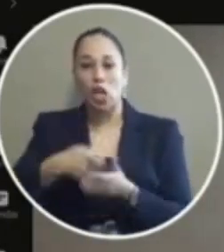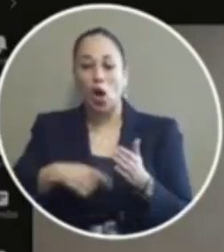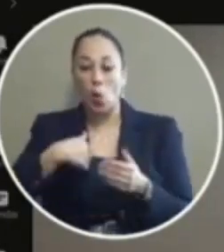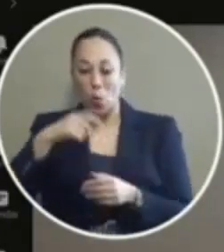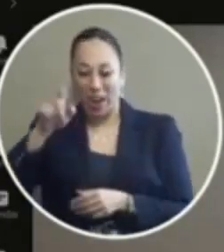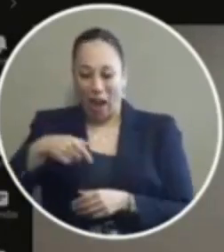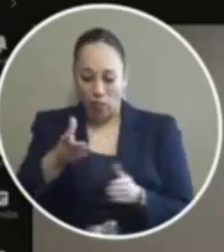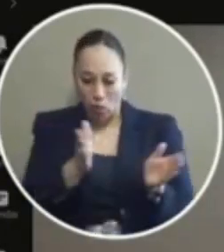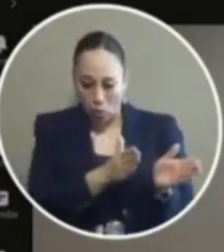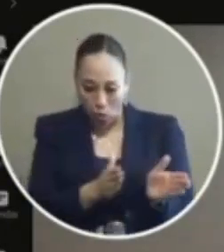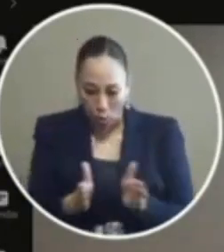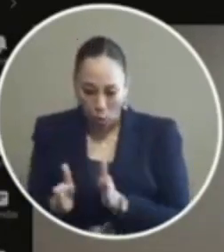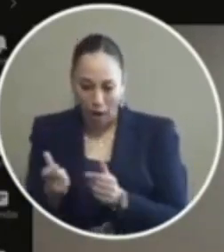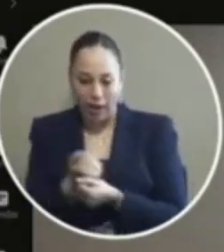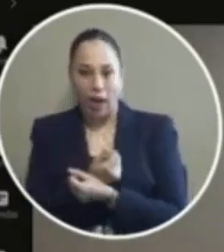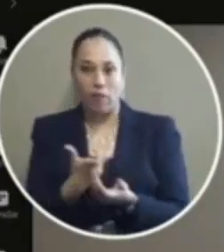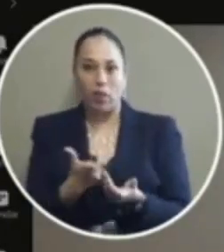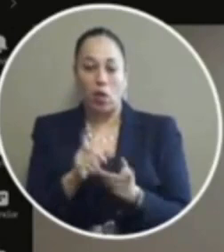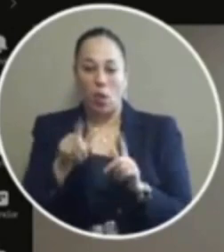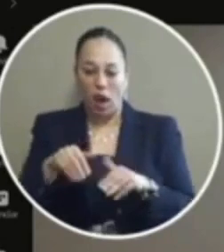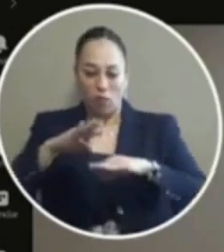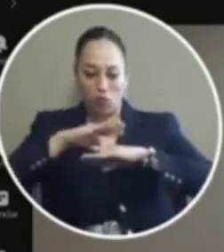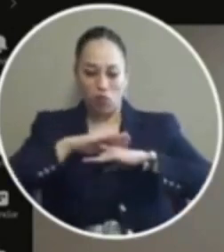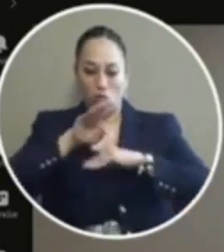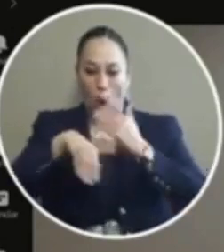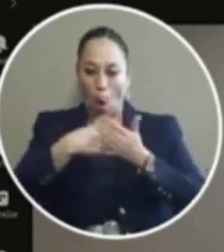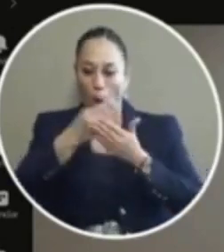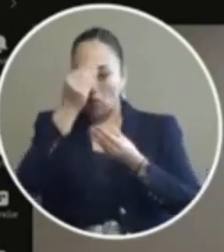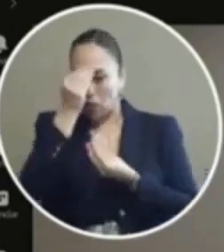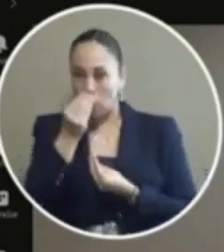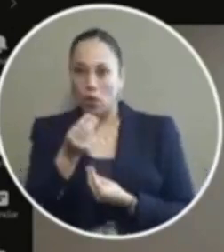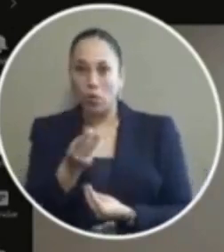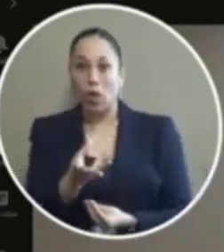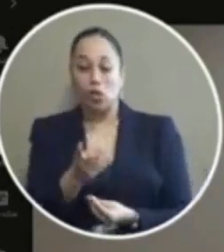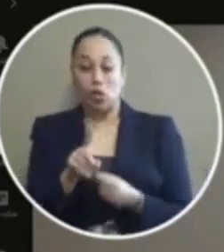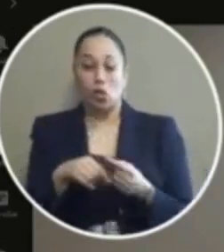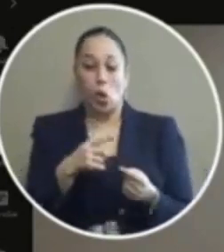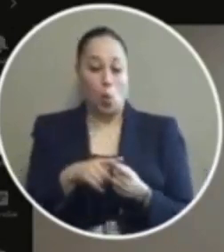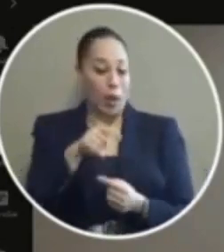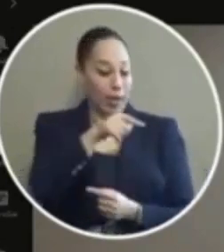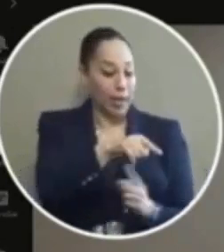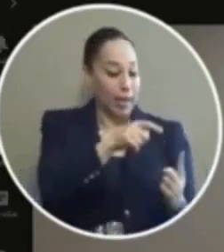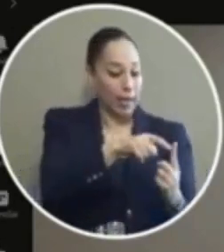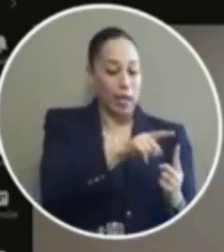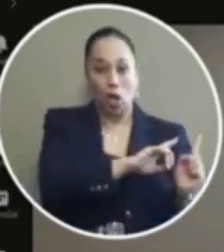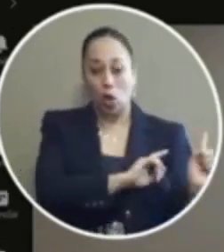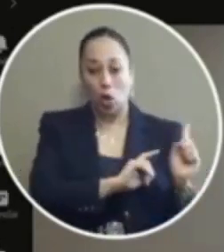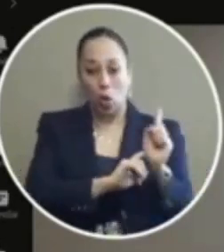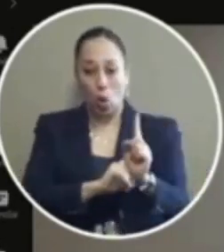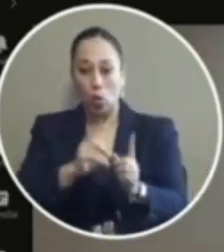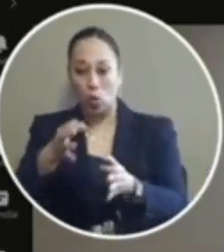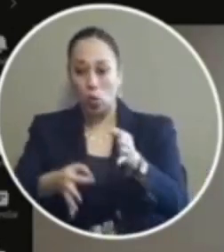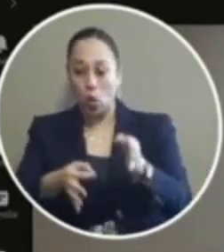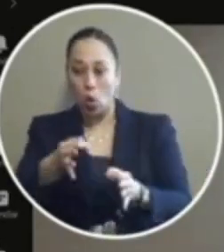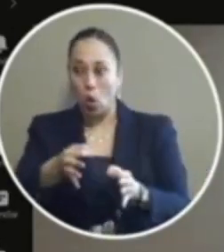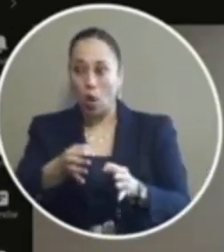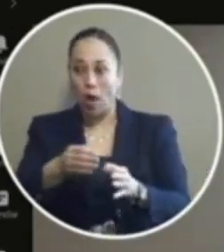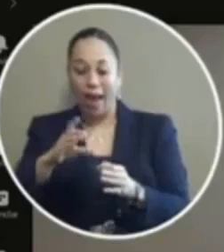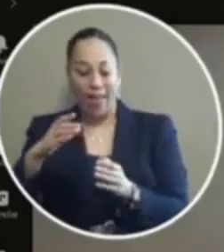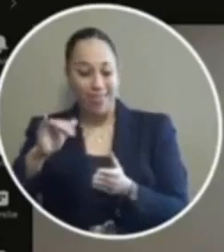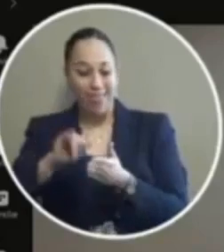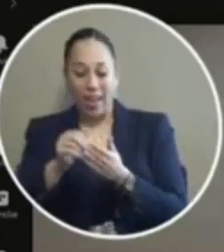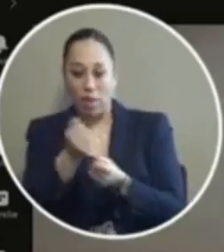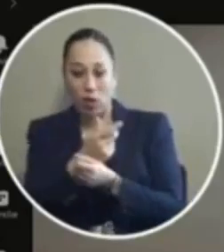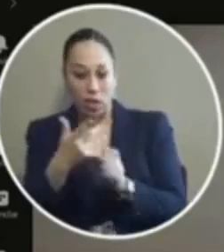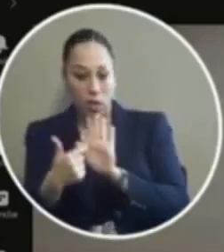criminal charge we have to have the complaint and information so that when we go to court and the judge and the cases presented to the